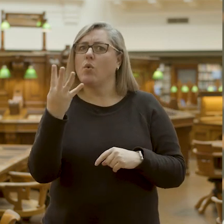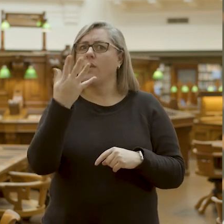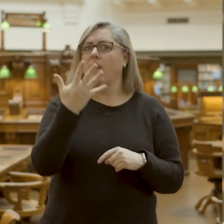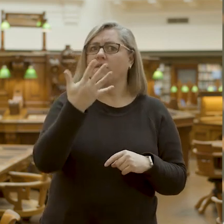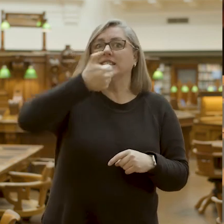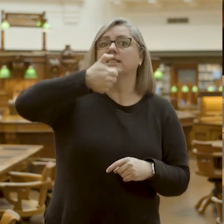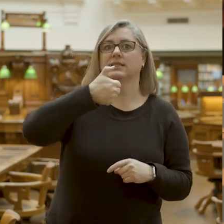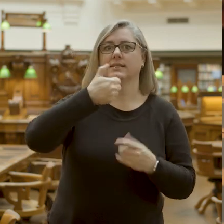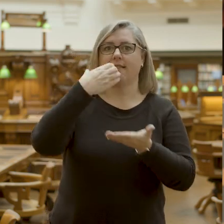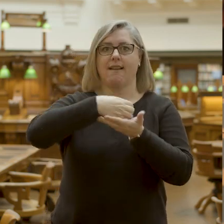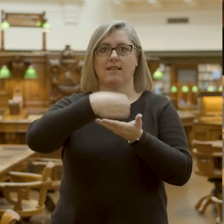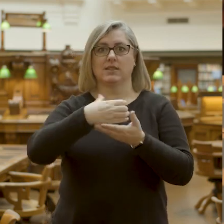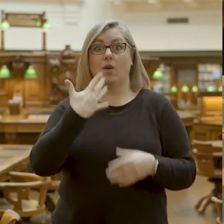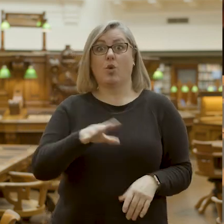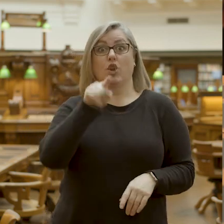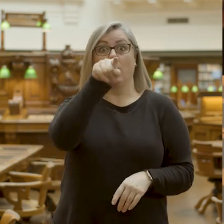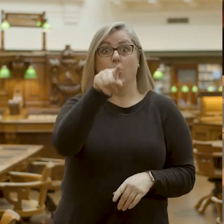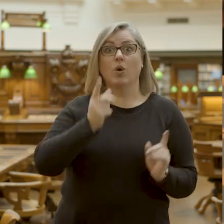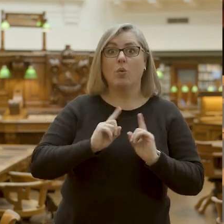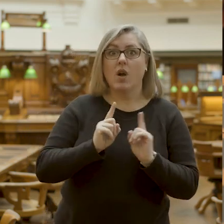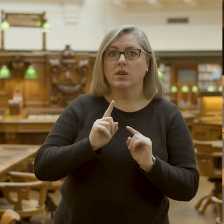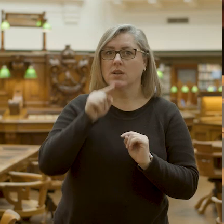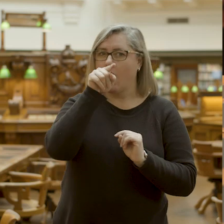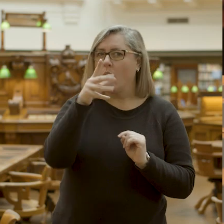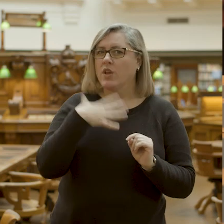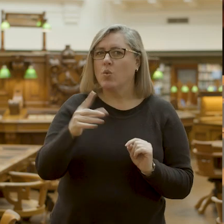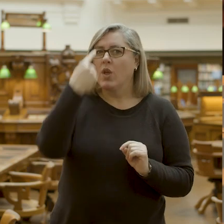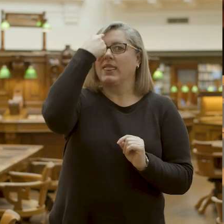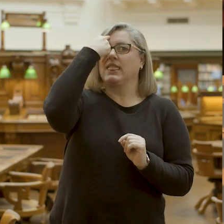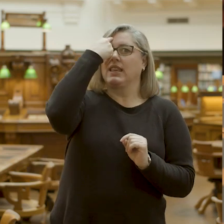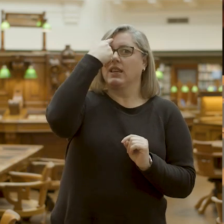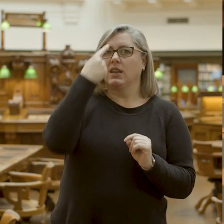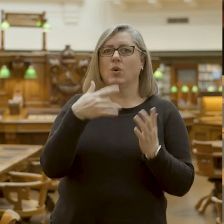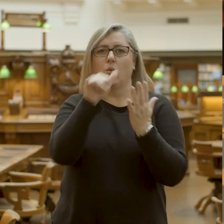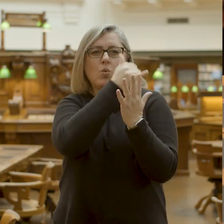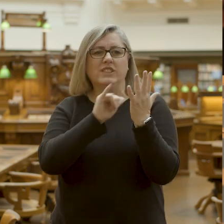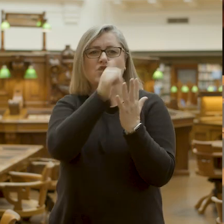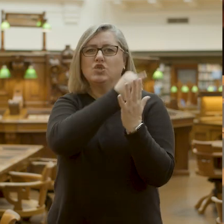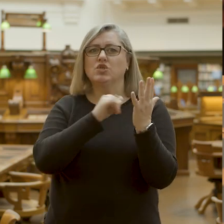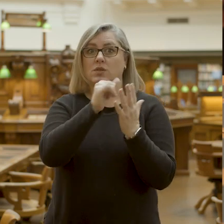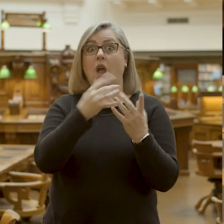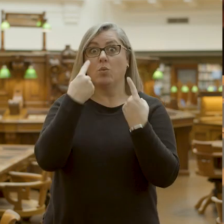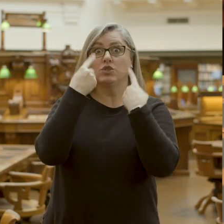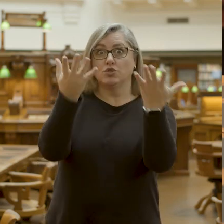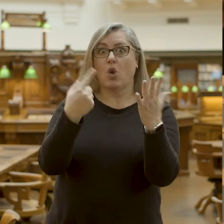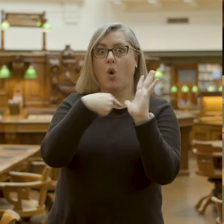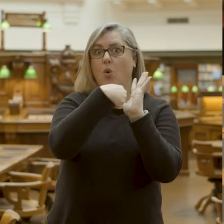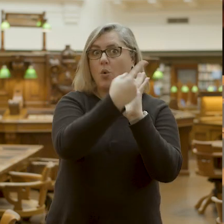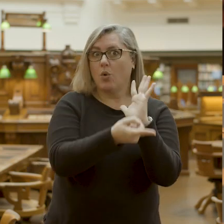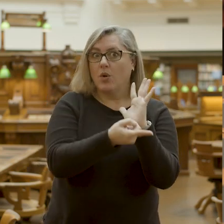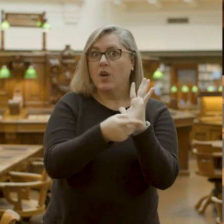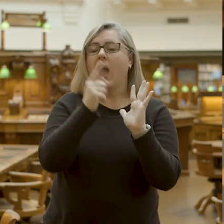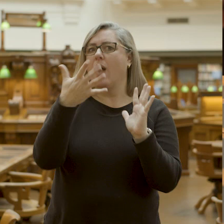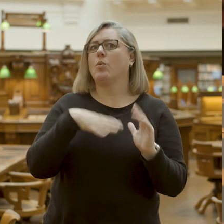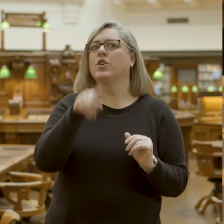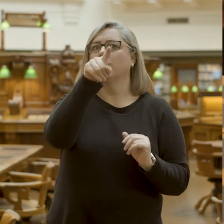cards and what I'd like you to do is to think of one of these cards. So, I'll show them to you and you just have to